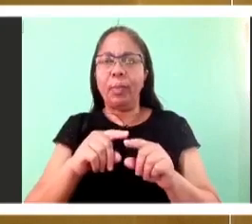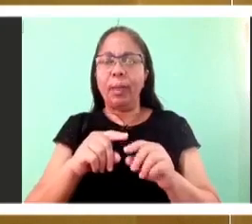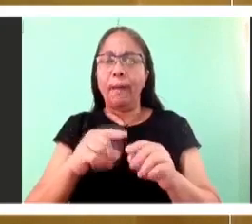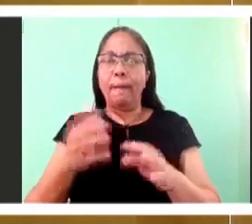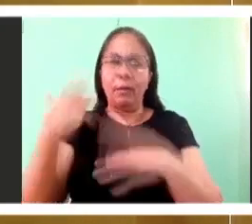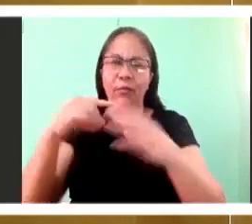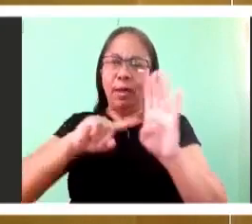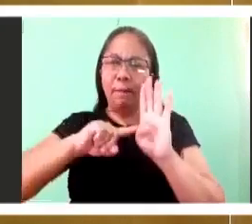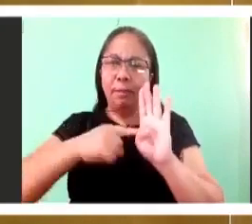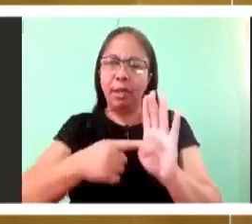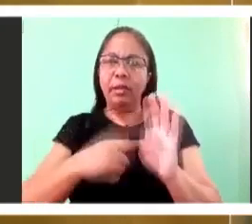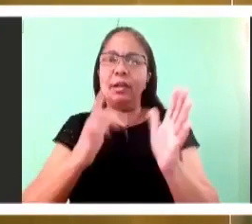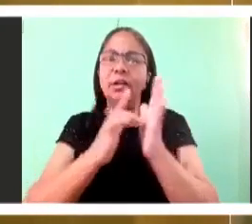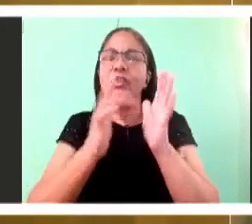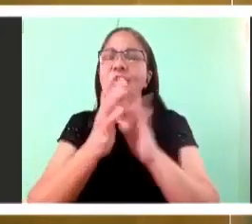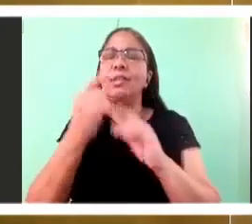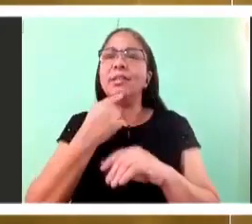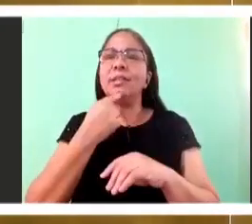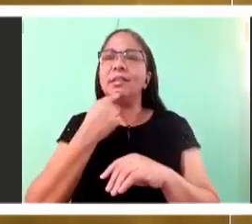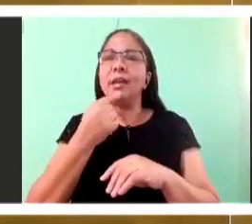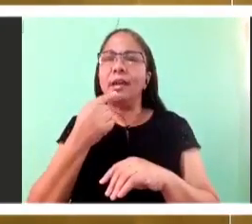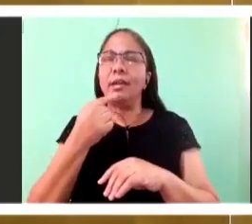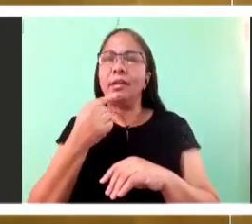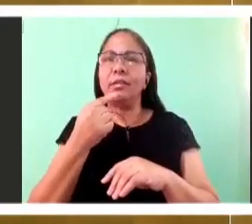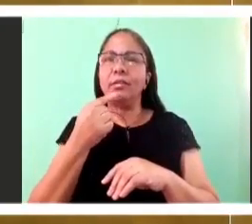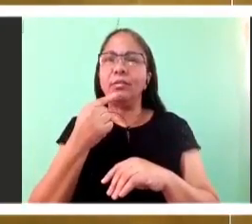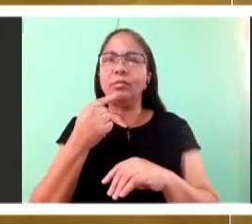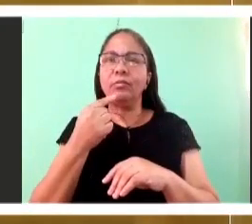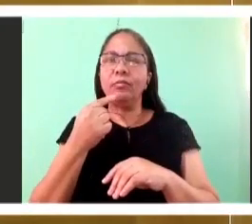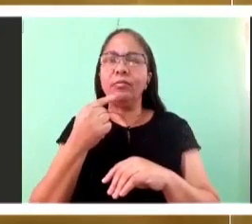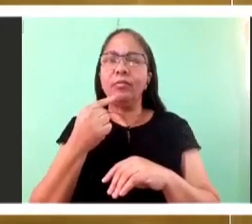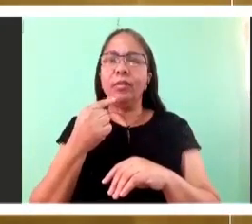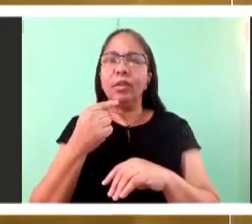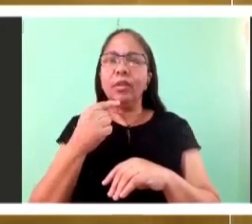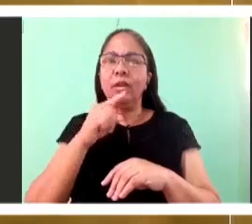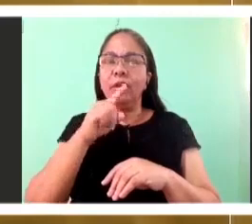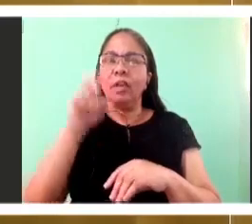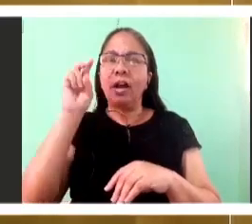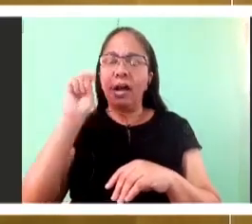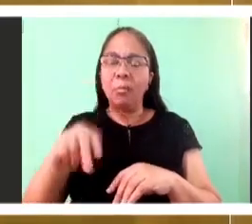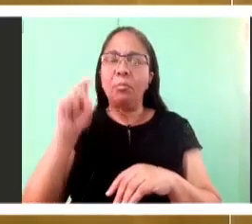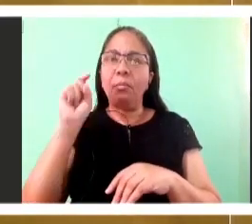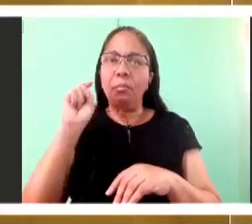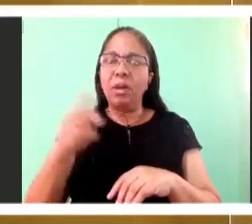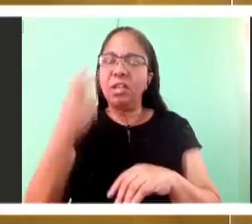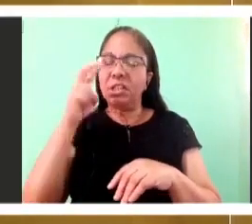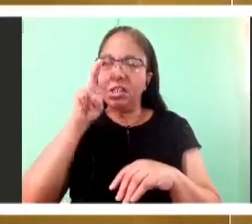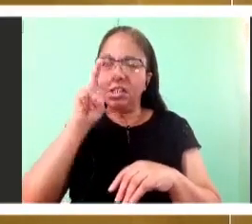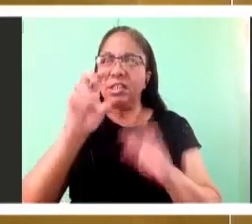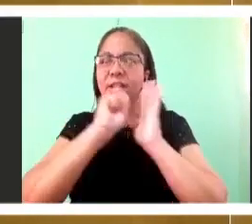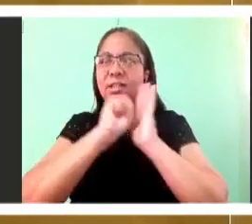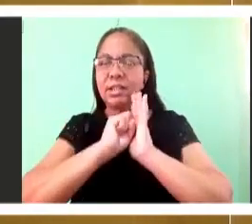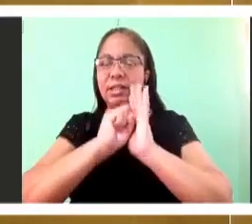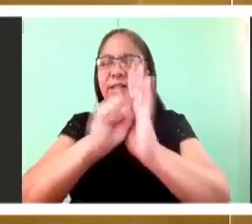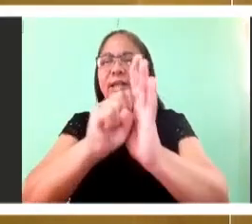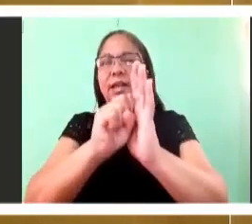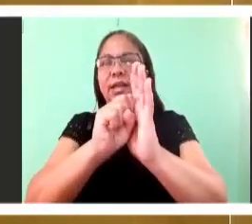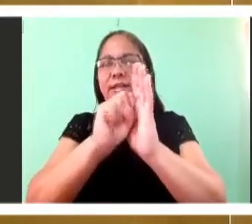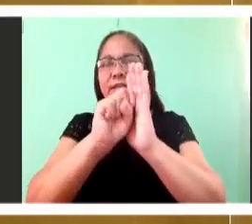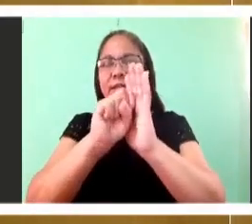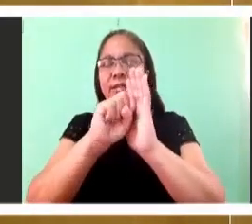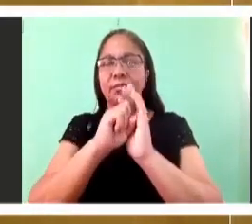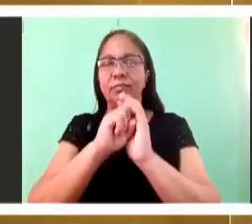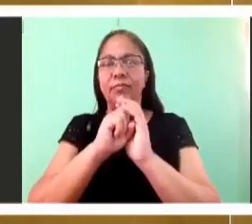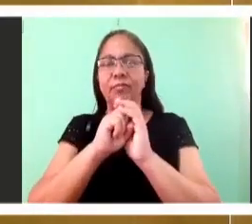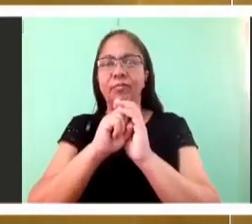That when the bread and the fish were multiplied, you have to see the sign. When the wine